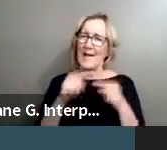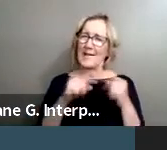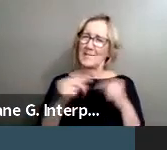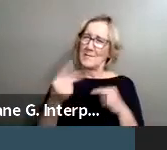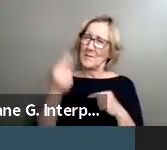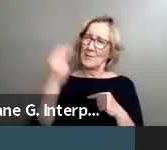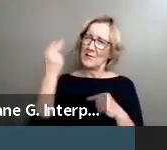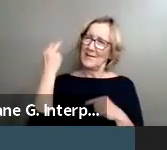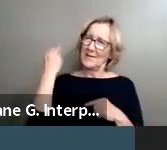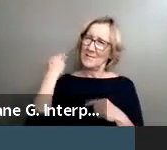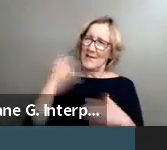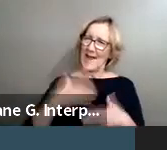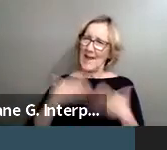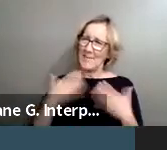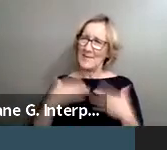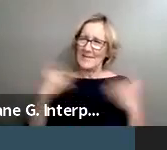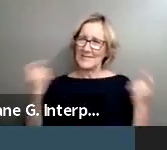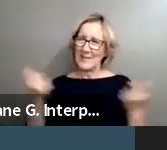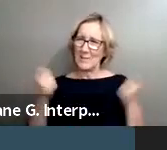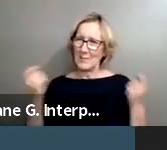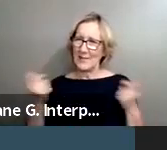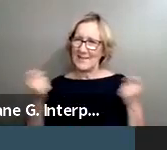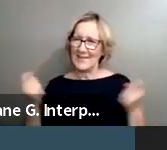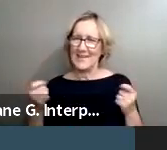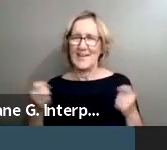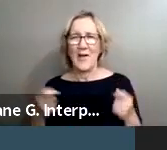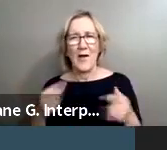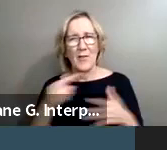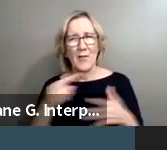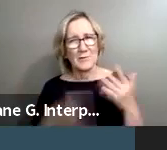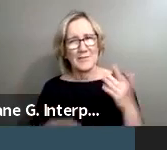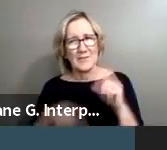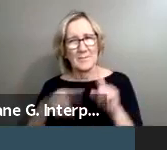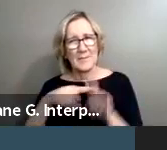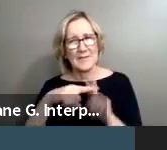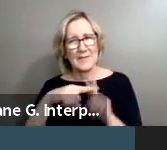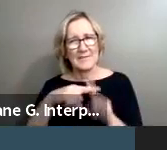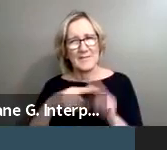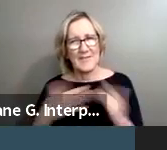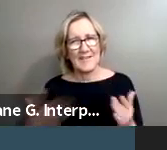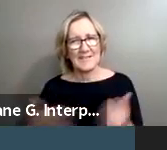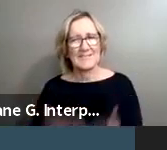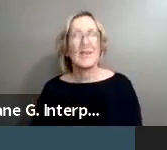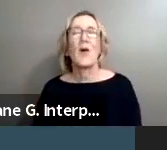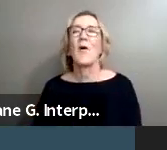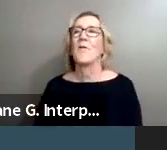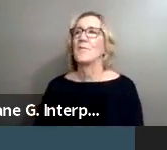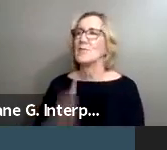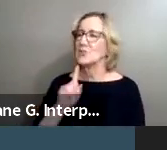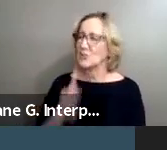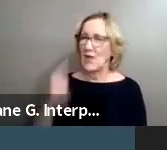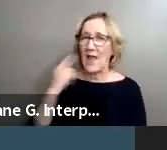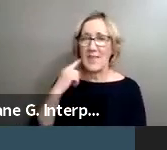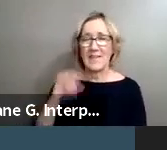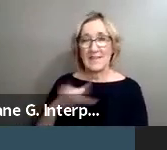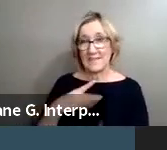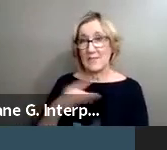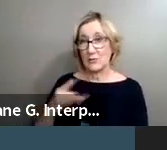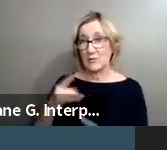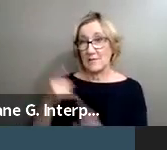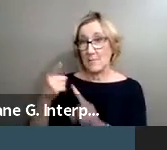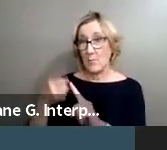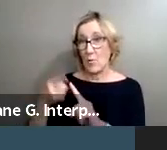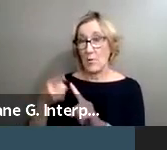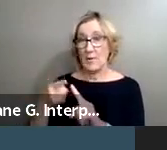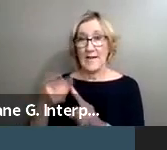celebratory and, you know, all those good feelings. Yeah, no, absolutely. I think that's an interesting point is, you know,